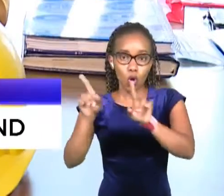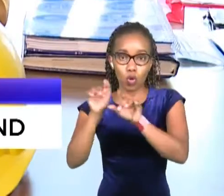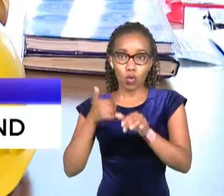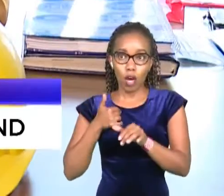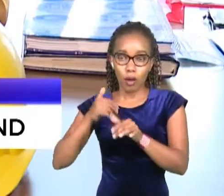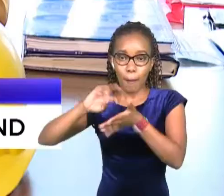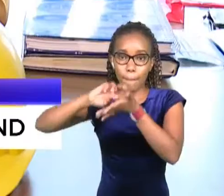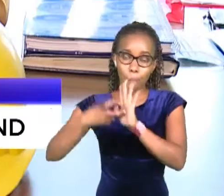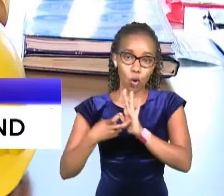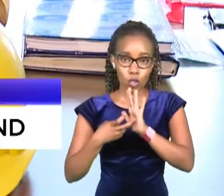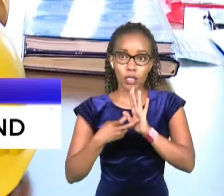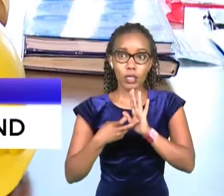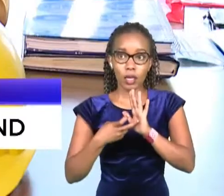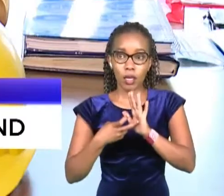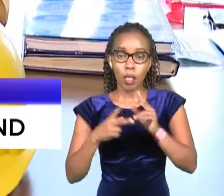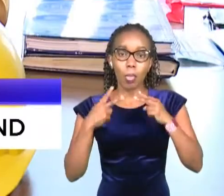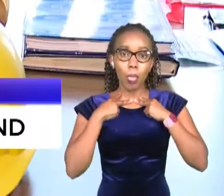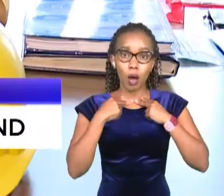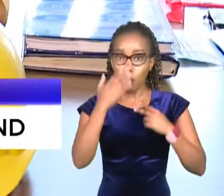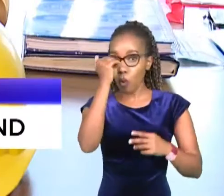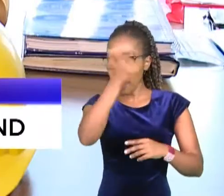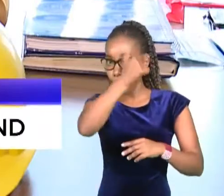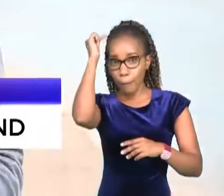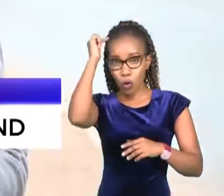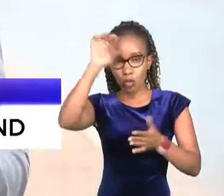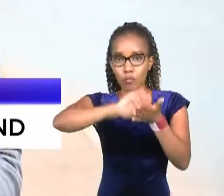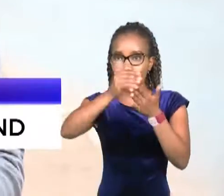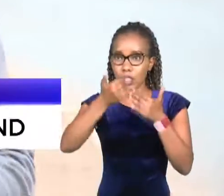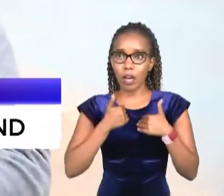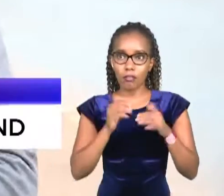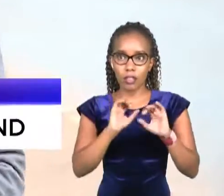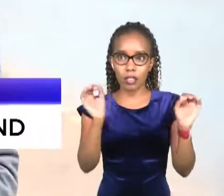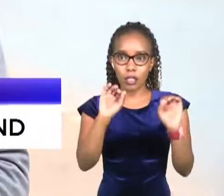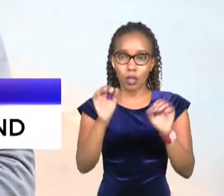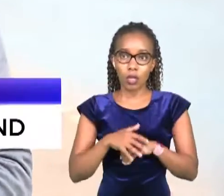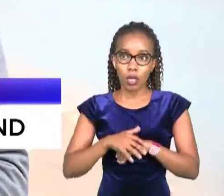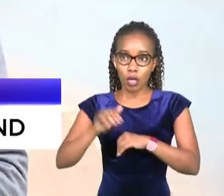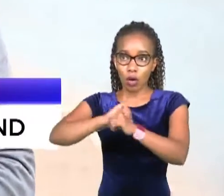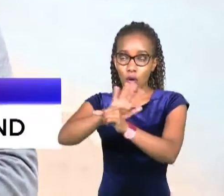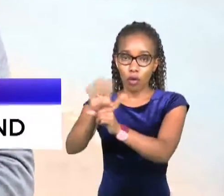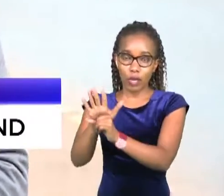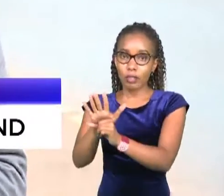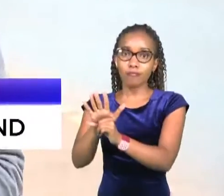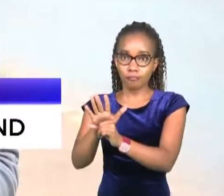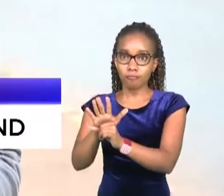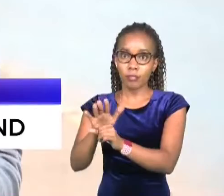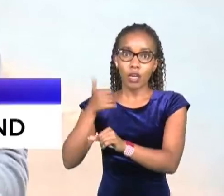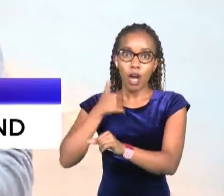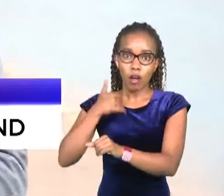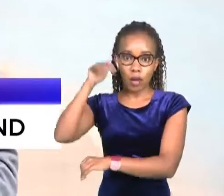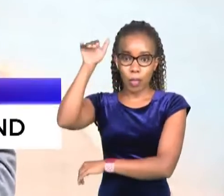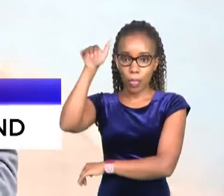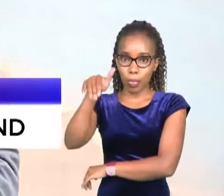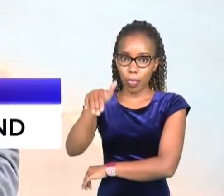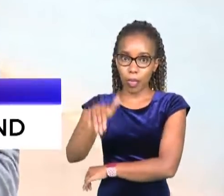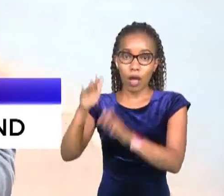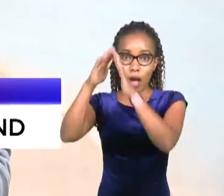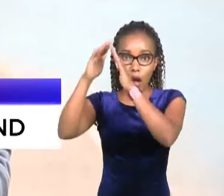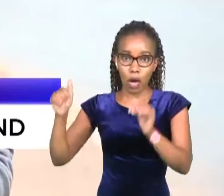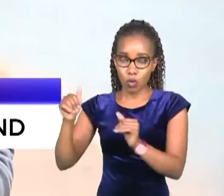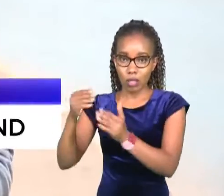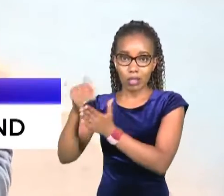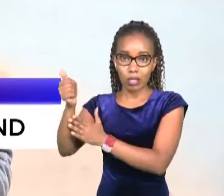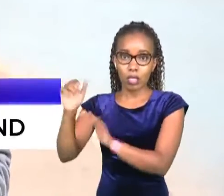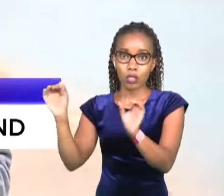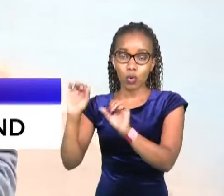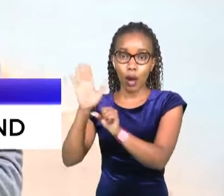storing and because of finance financing covid 19 pandemic has brought about a huge drop in property sales and most